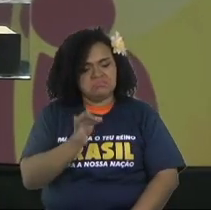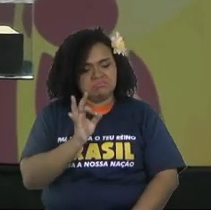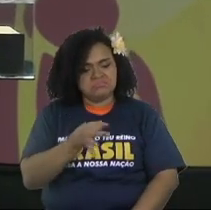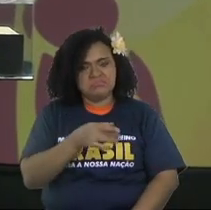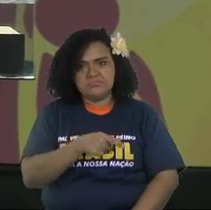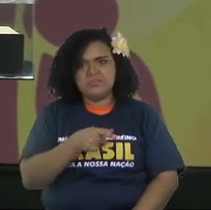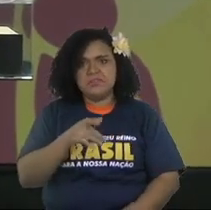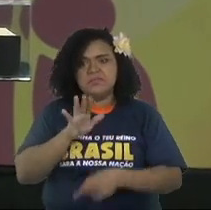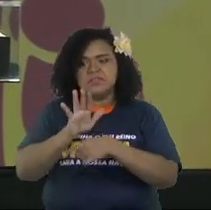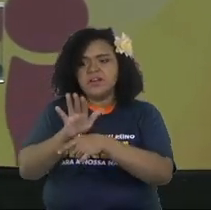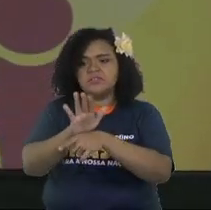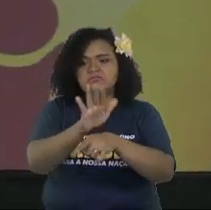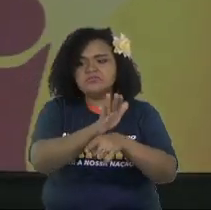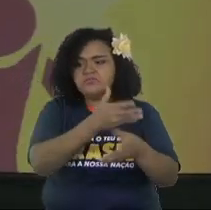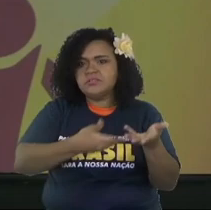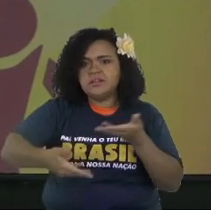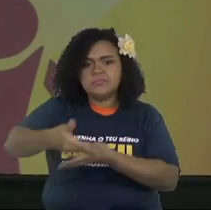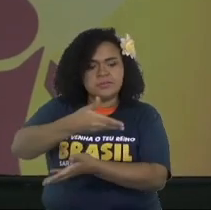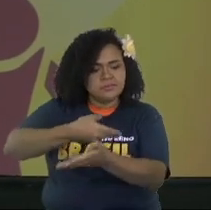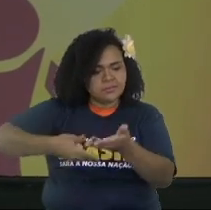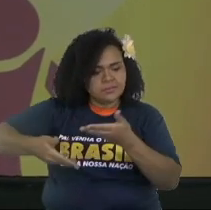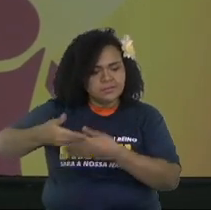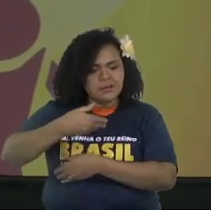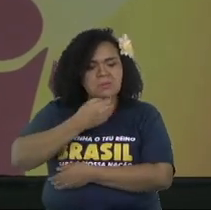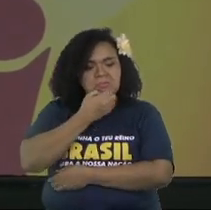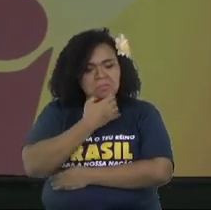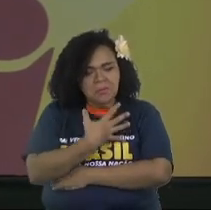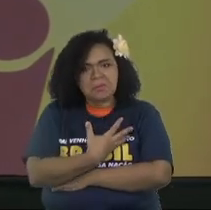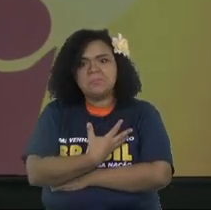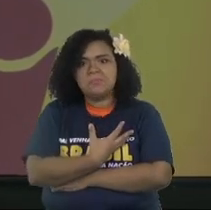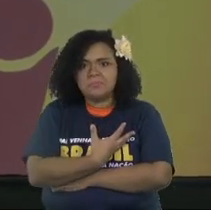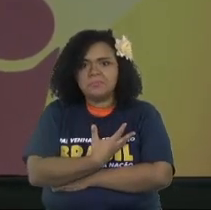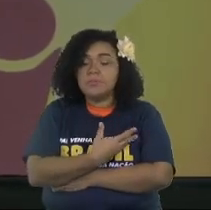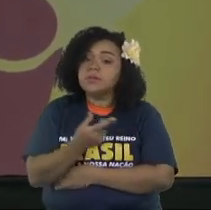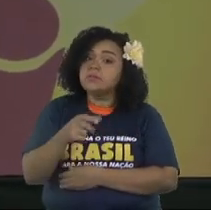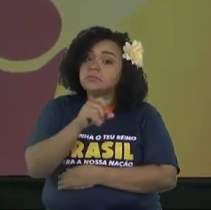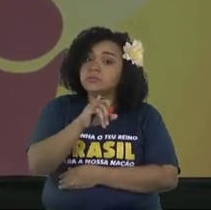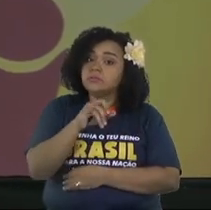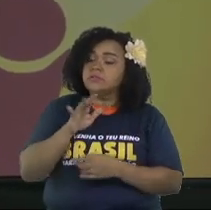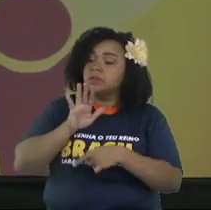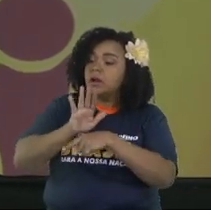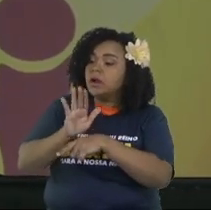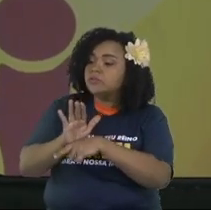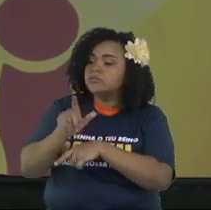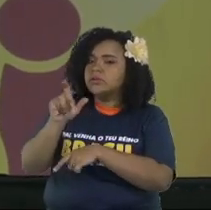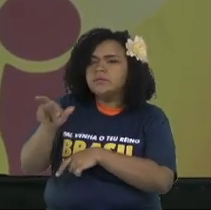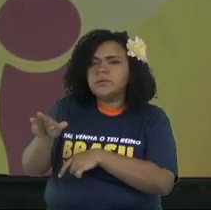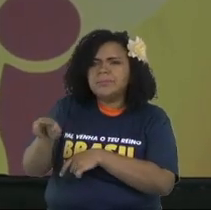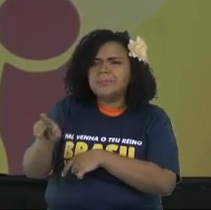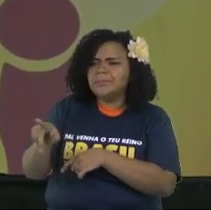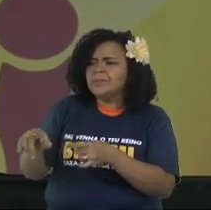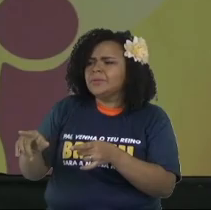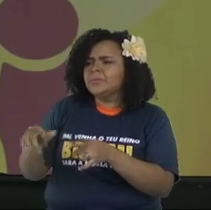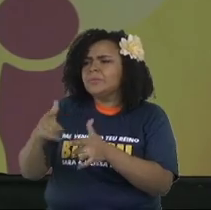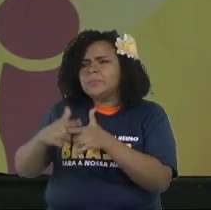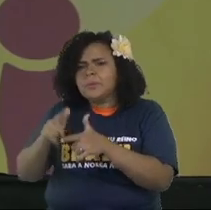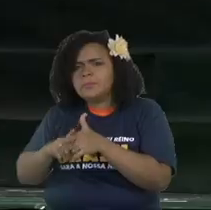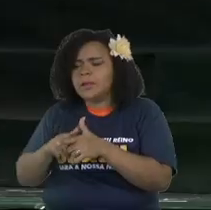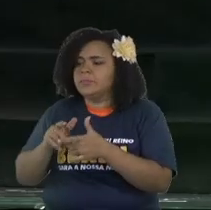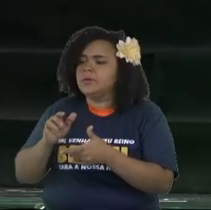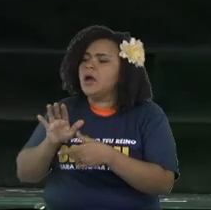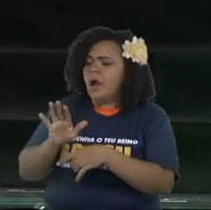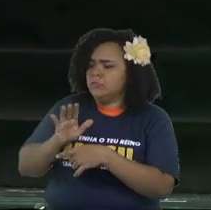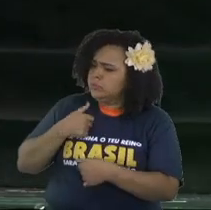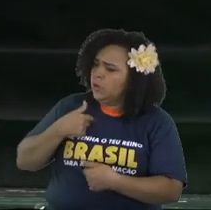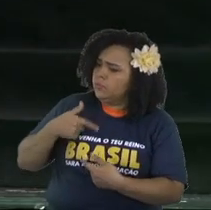yet you still keep helping them. When you help your brother, the Bible says that you're loving God. It's